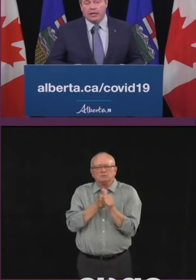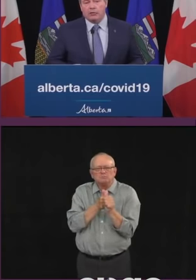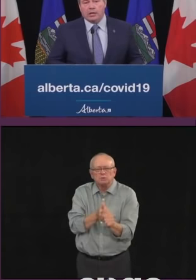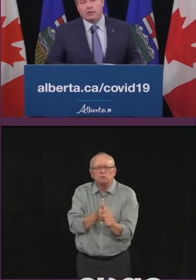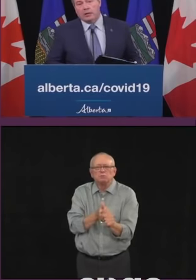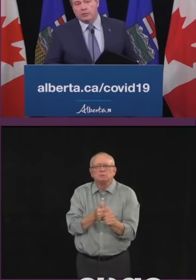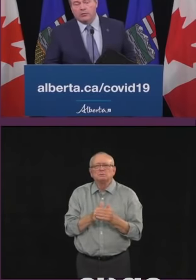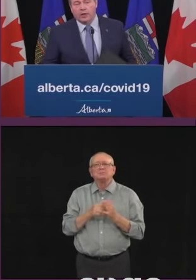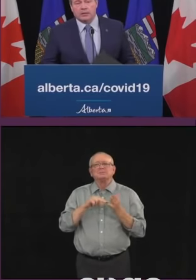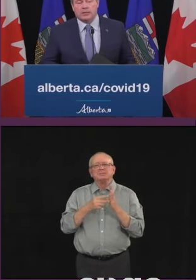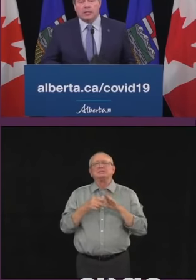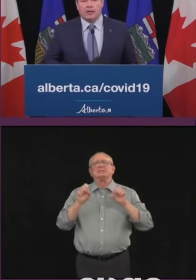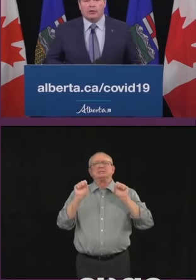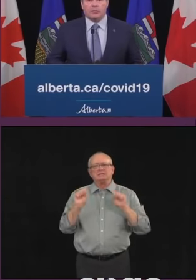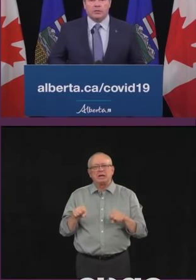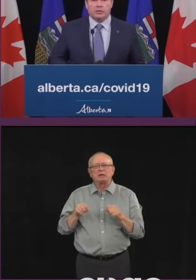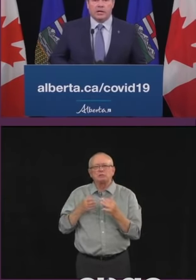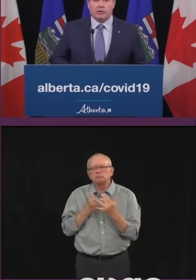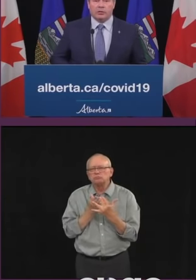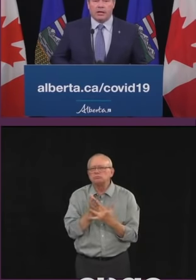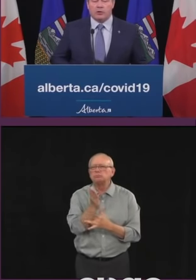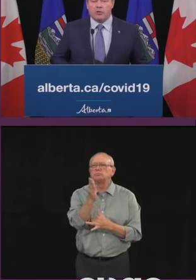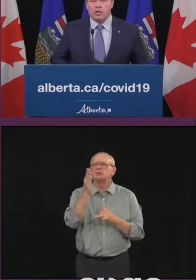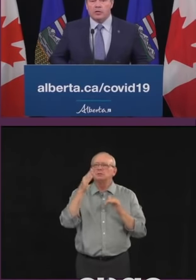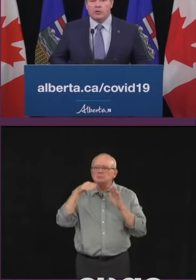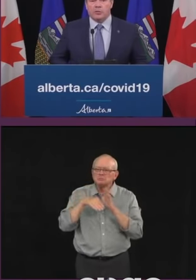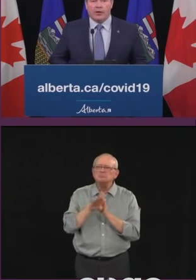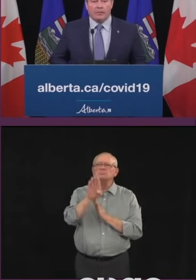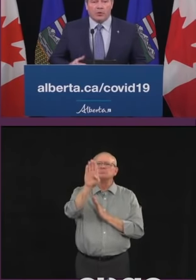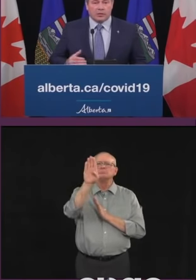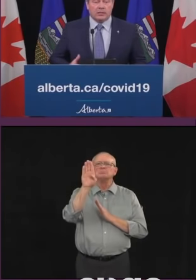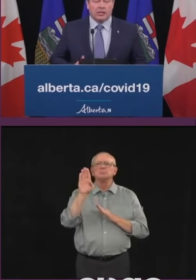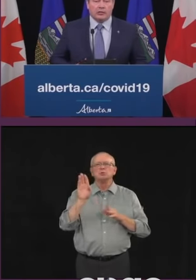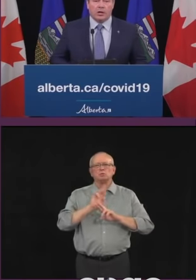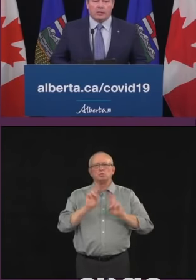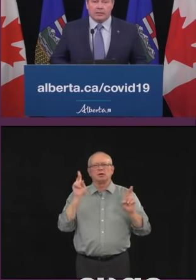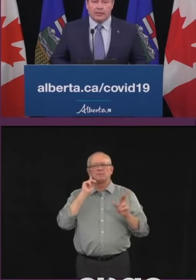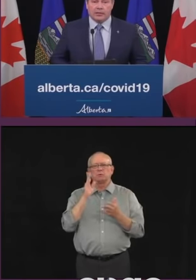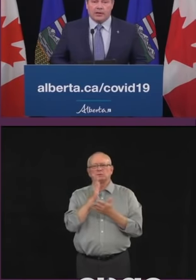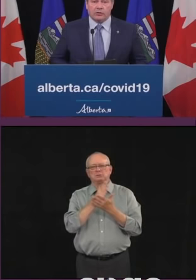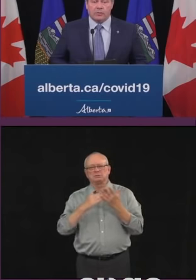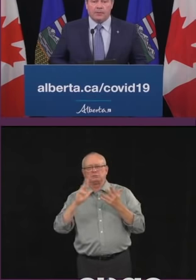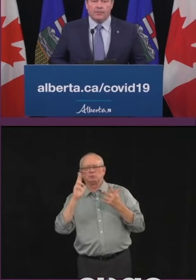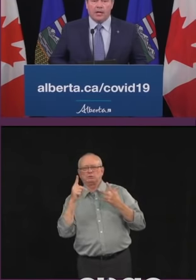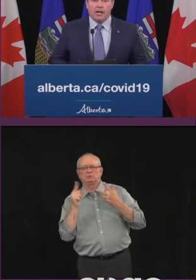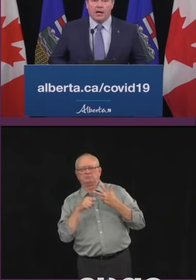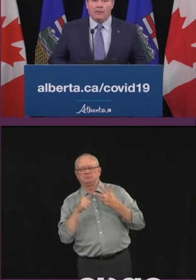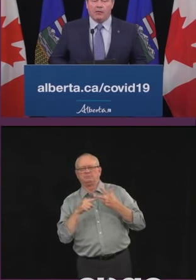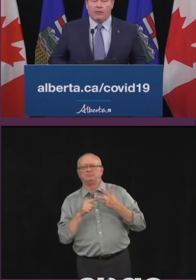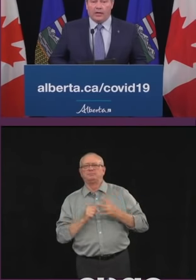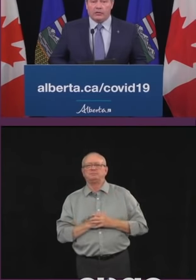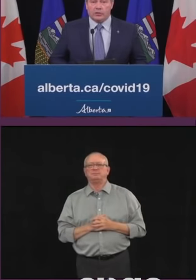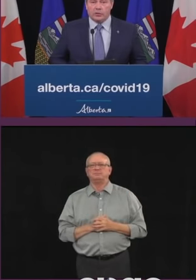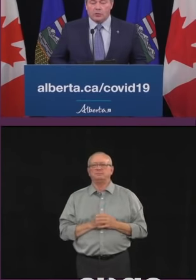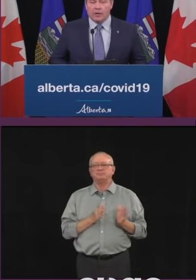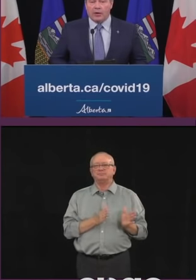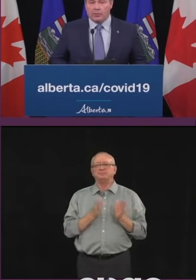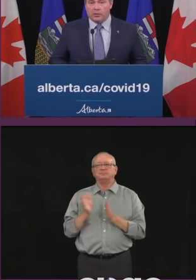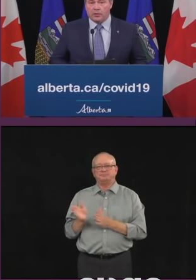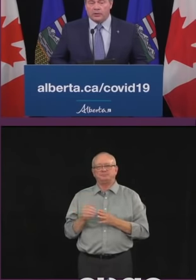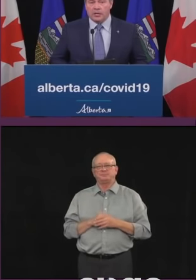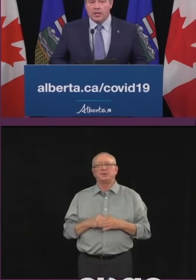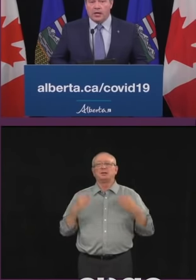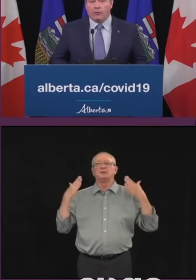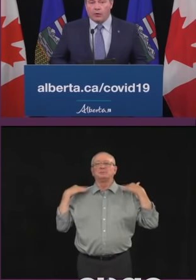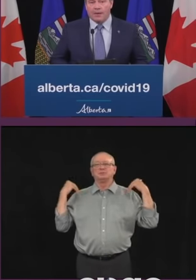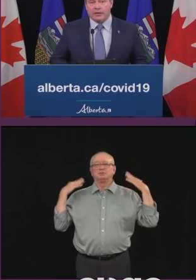Thank you and I'd like to invite health minister Tyler Shandro to provide more details on today's announcement of phase two of